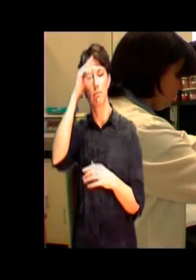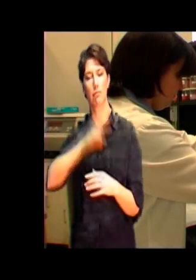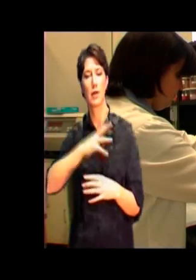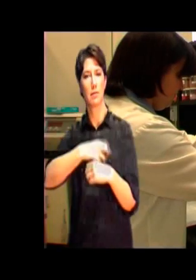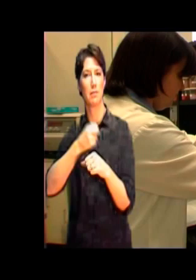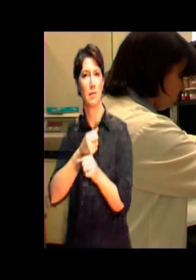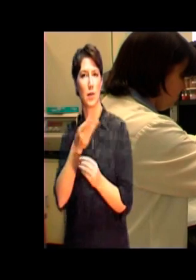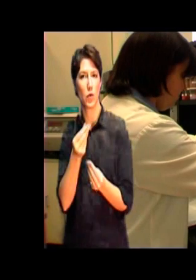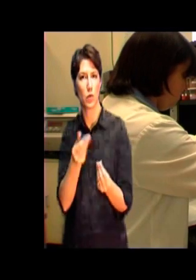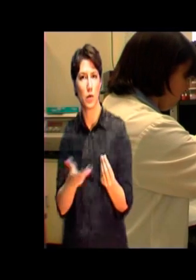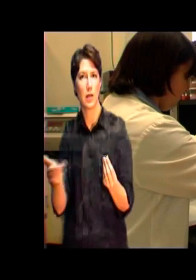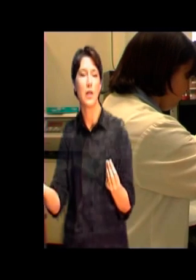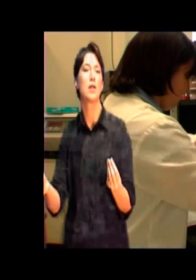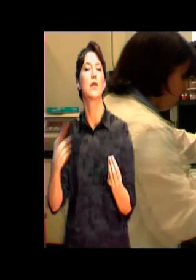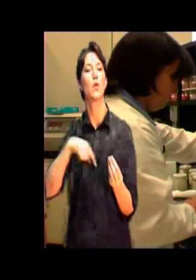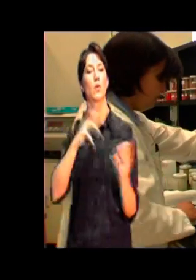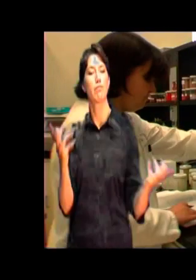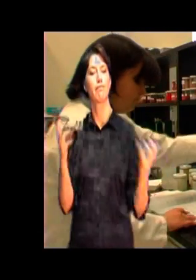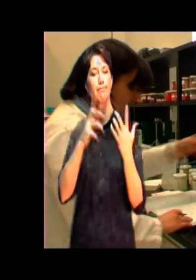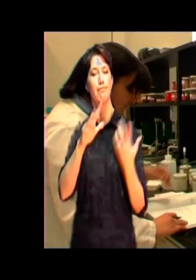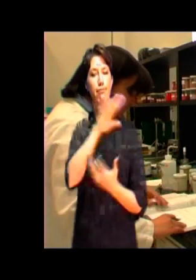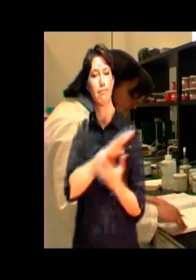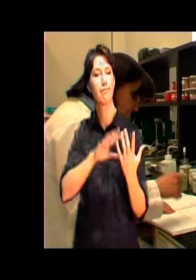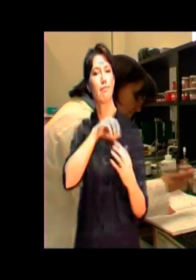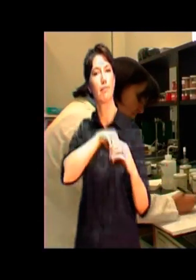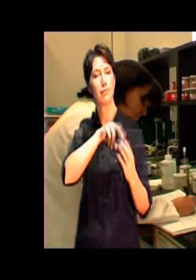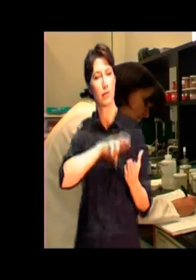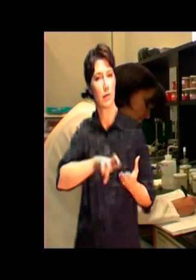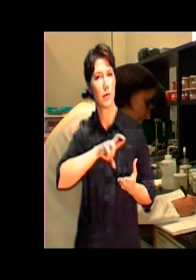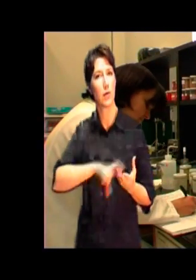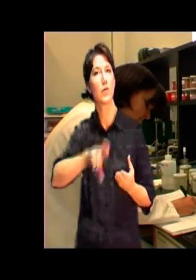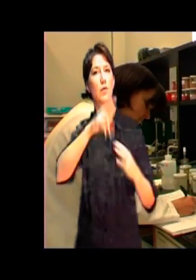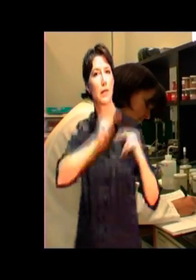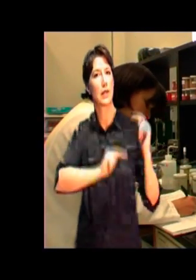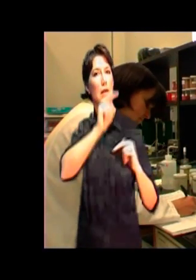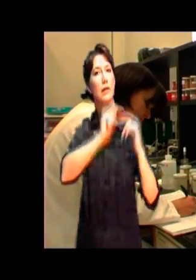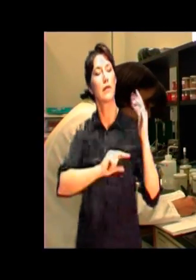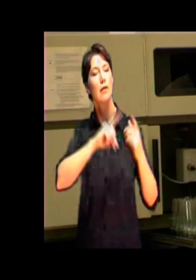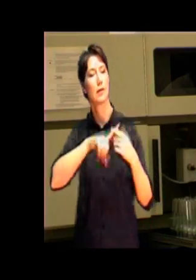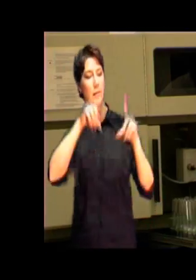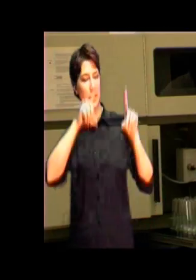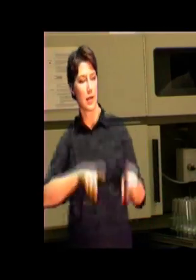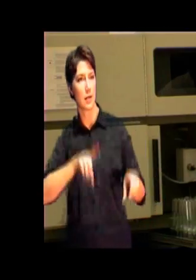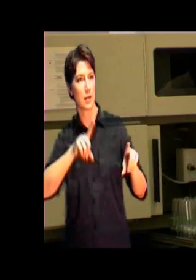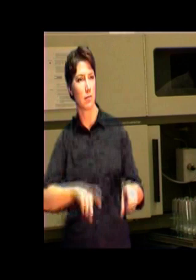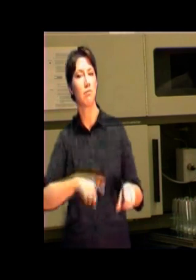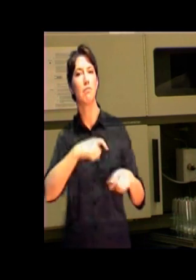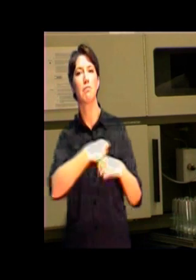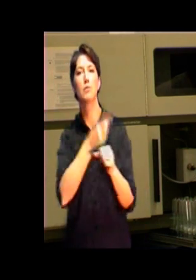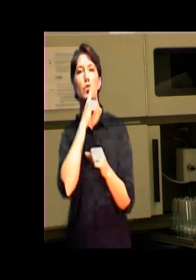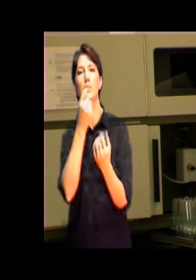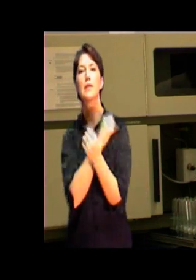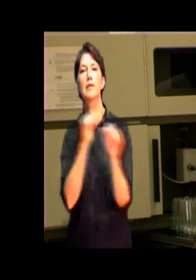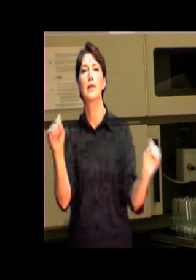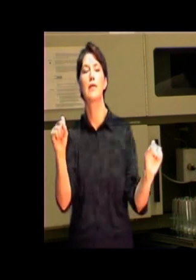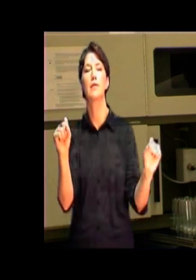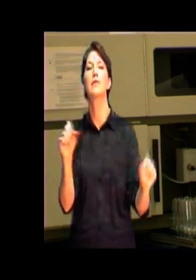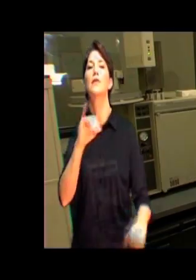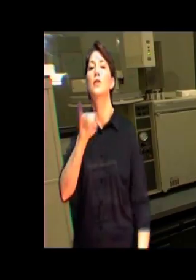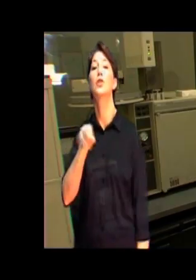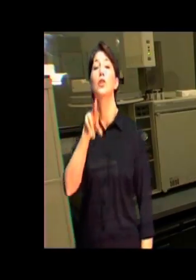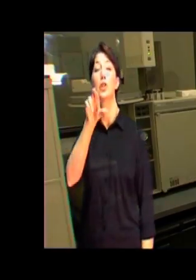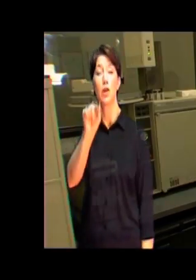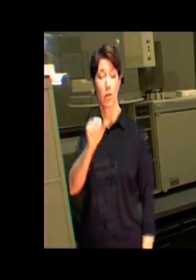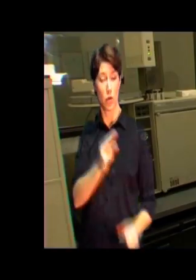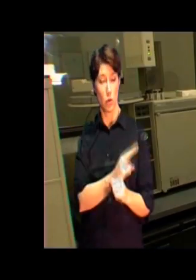are further purified in well-established research facilities and tested for effectiveness and safety. Jafra formulates with these